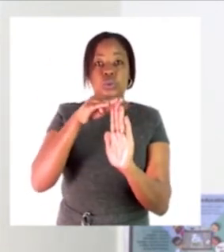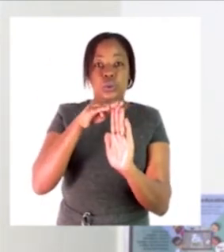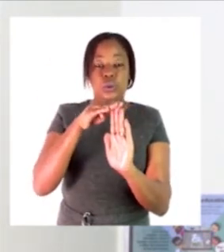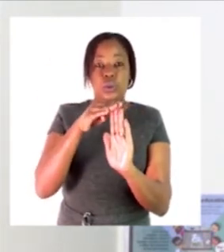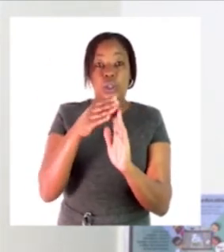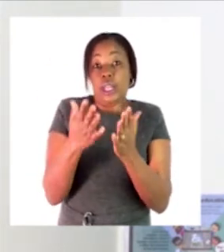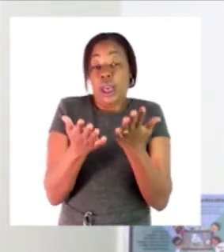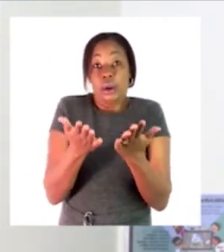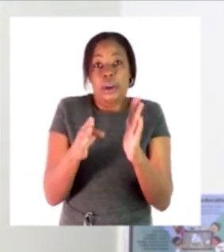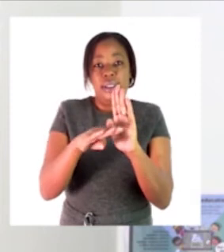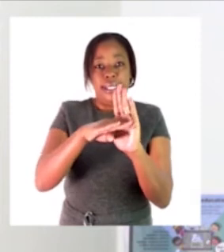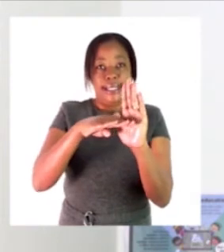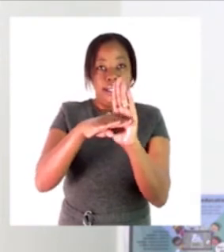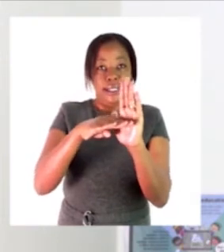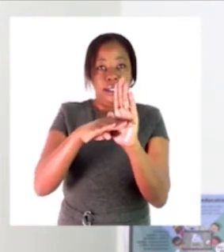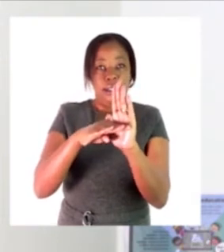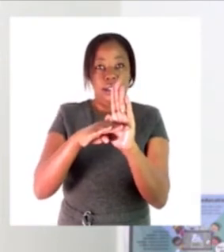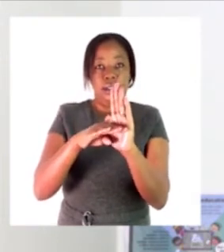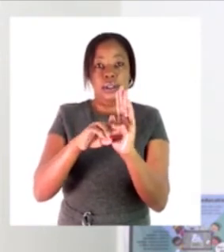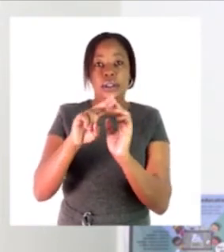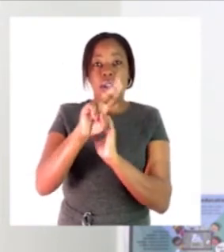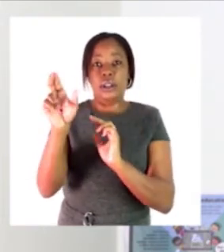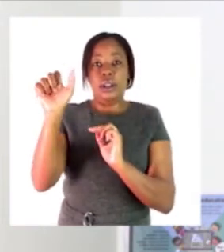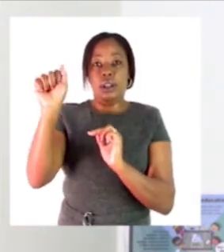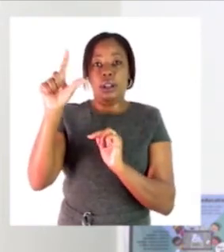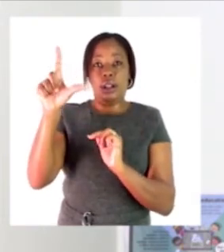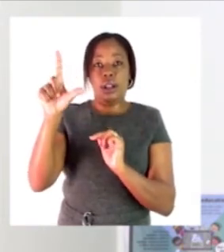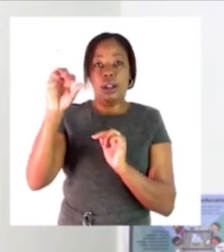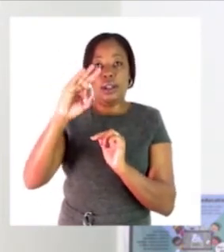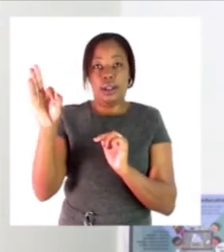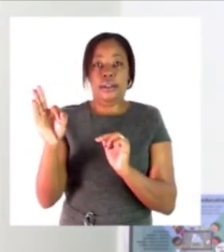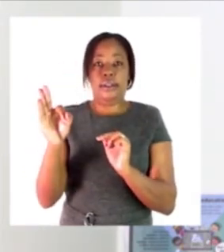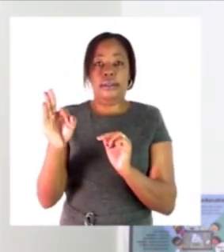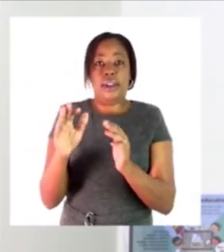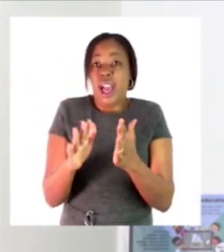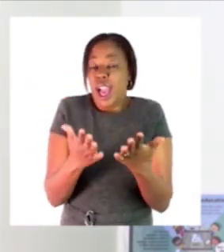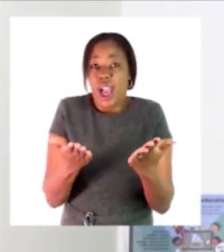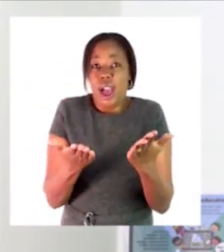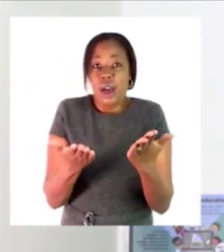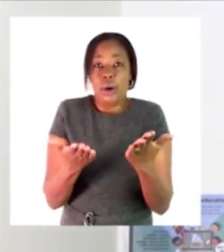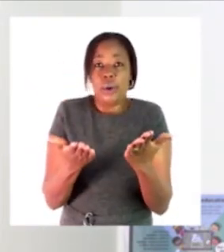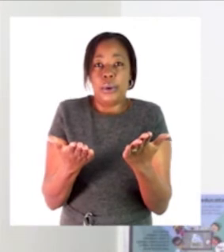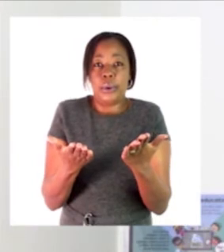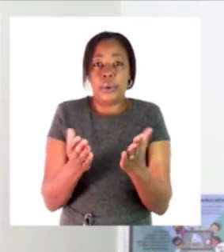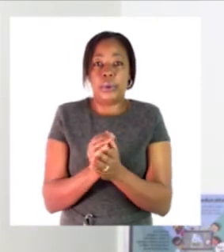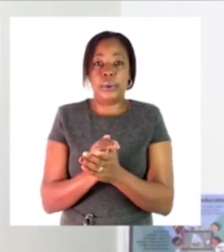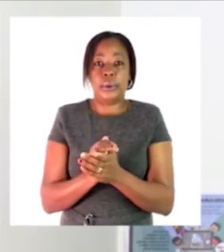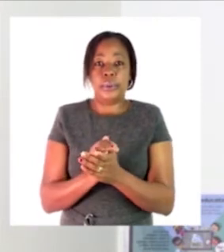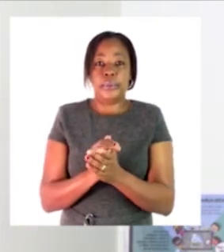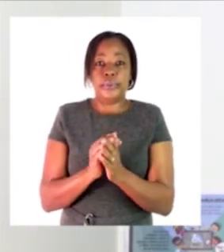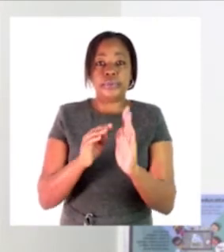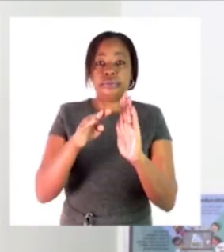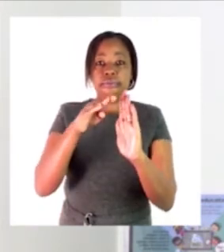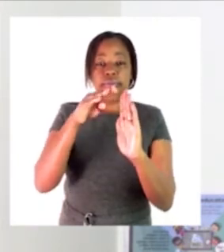i'm going to pour half half means the container is not to the